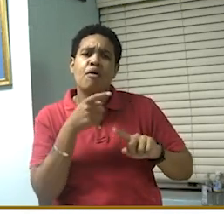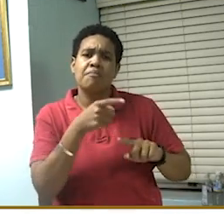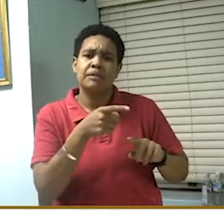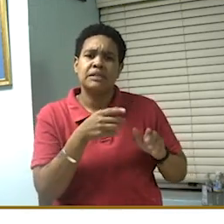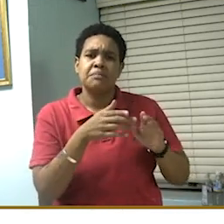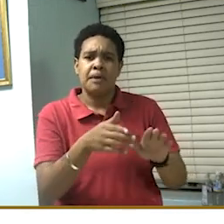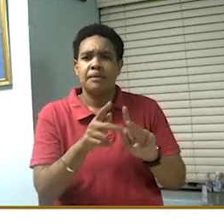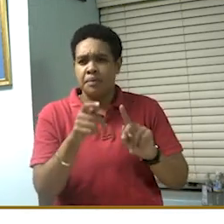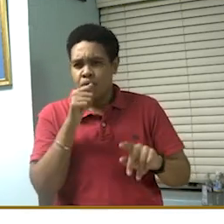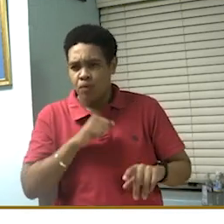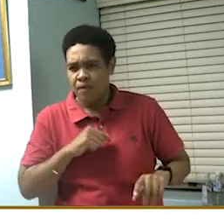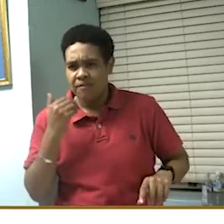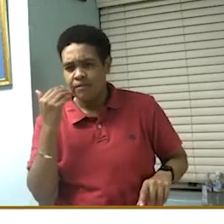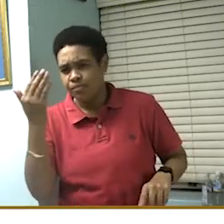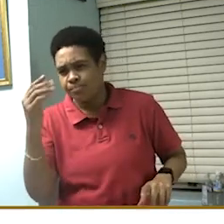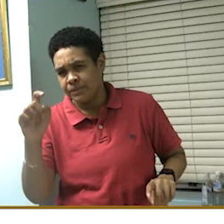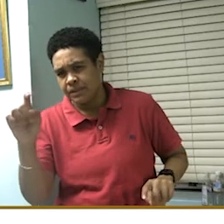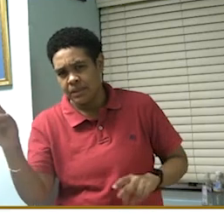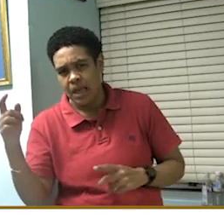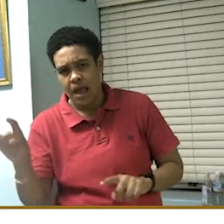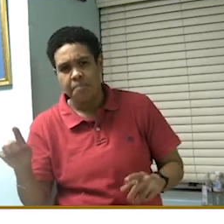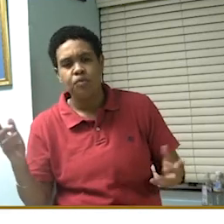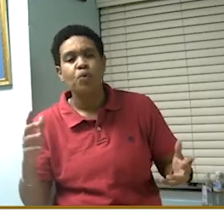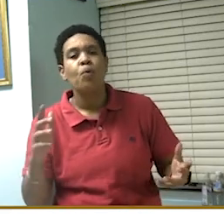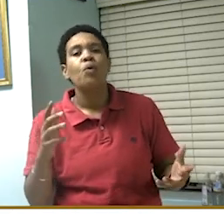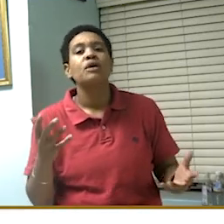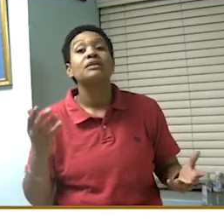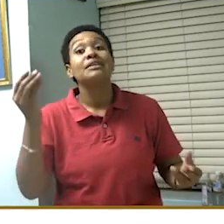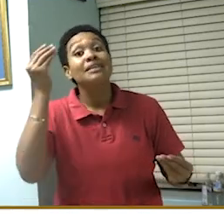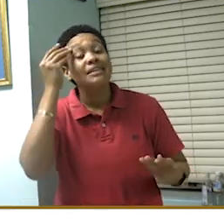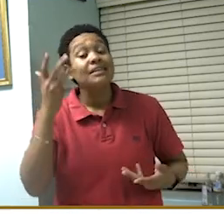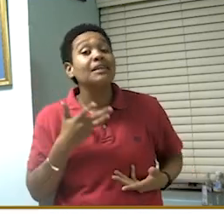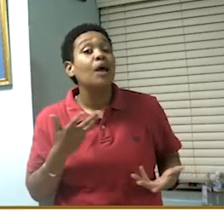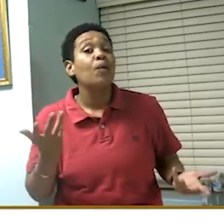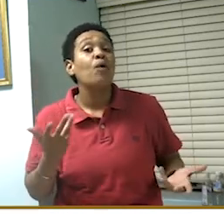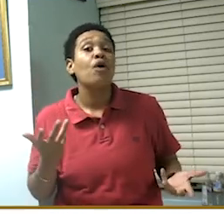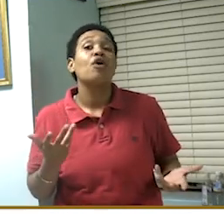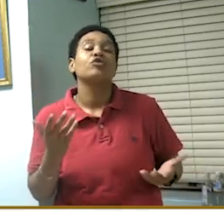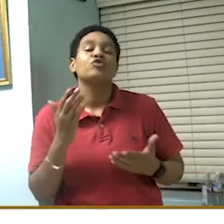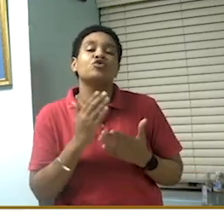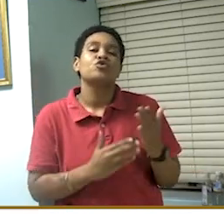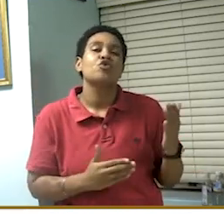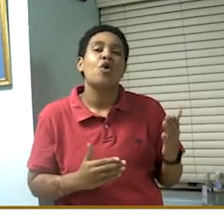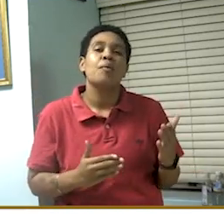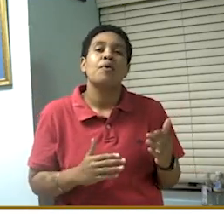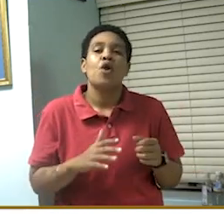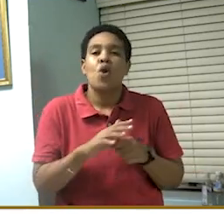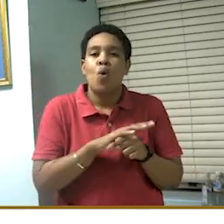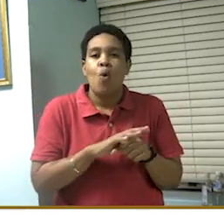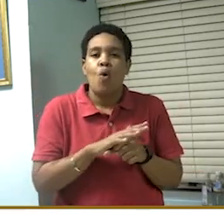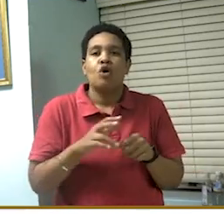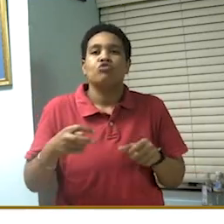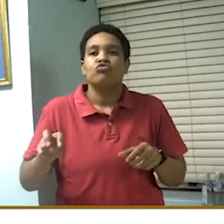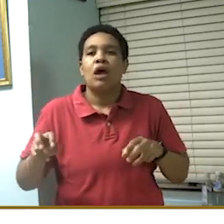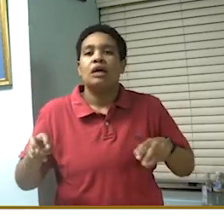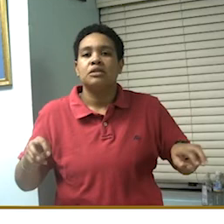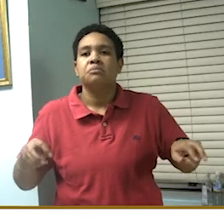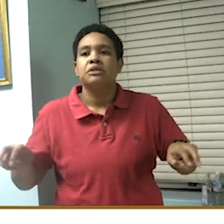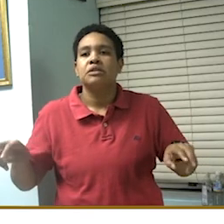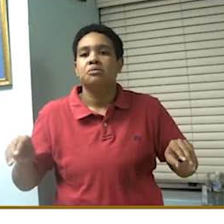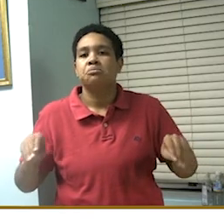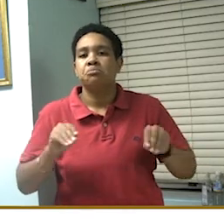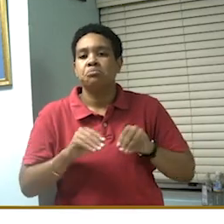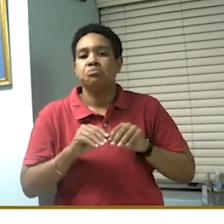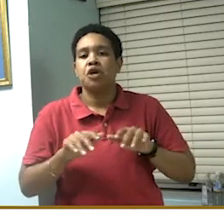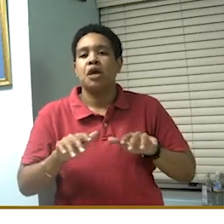from this method. So, what it's saying to us is that there is some local transmission